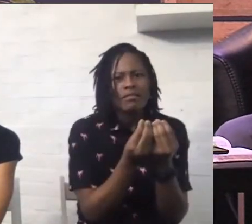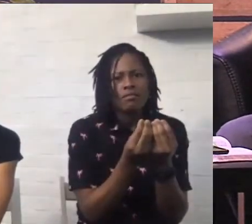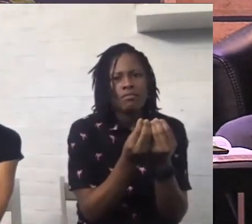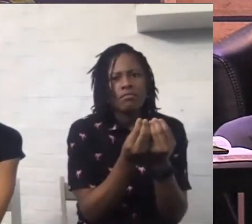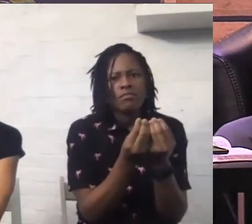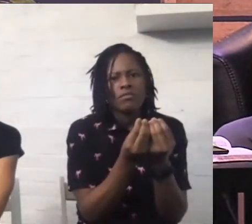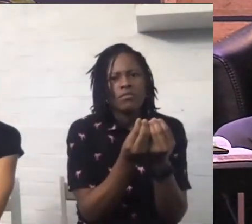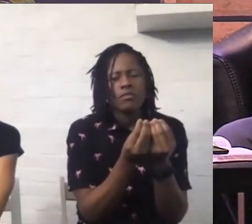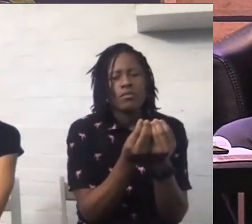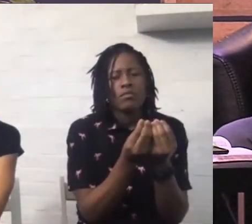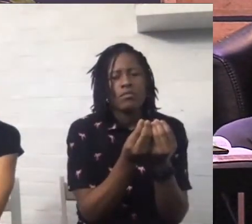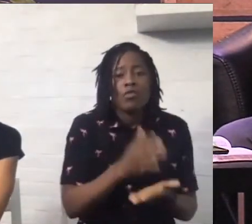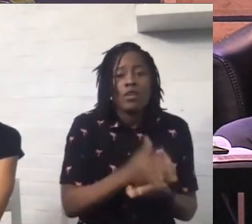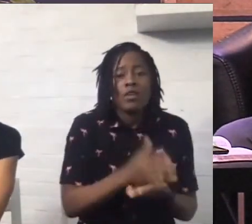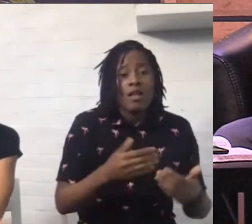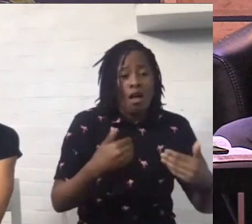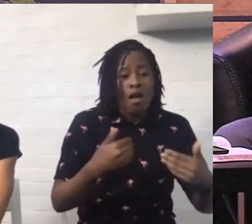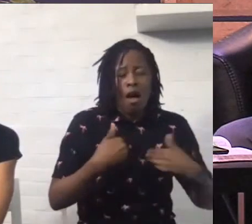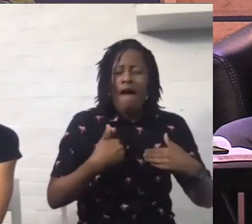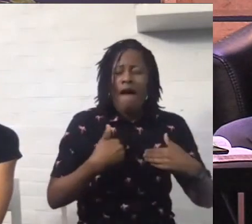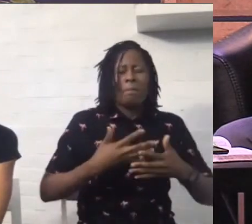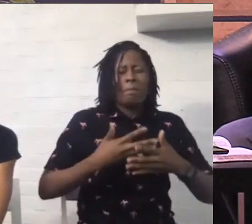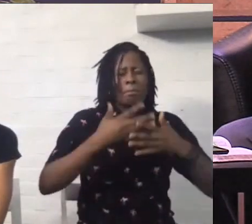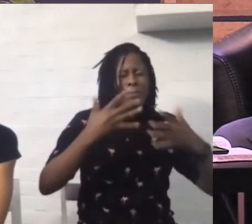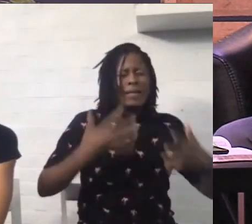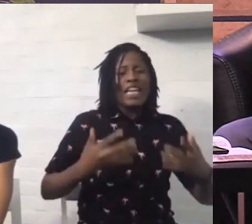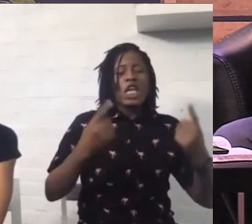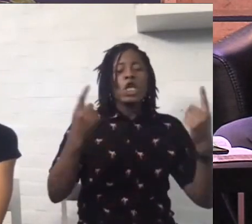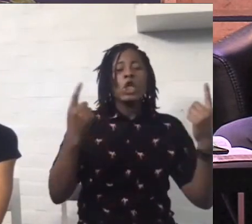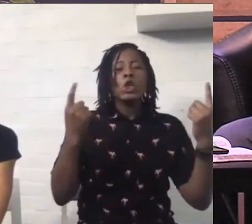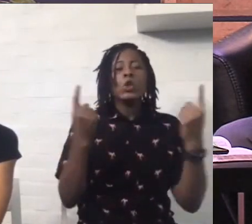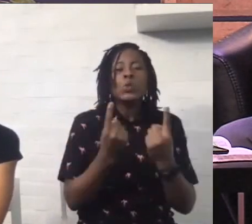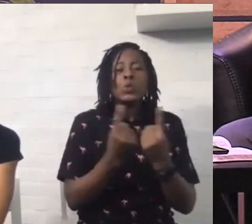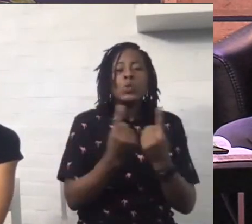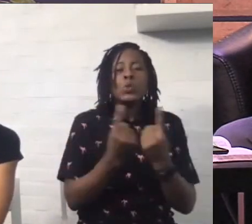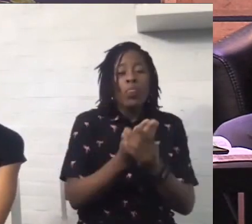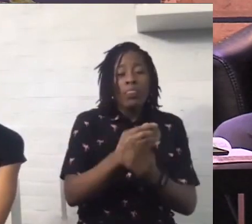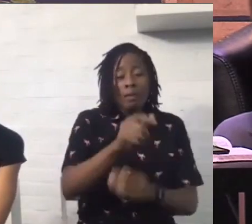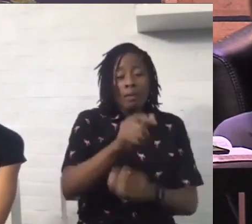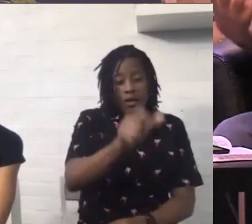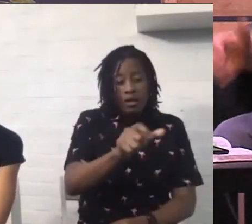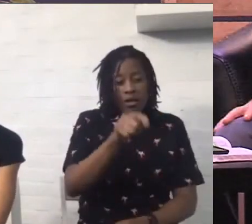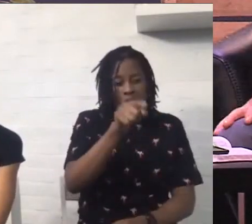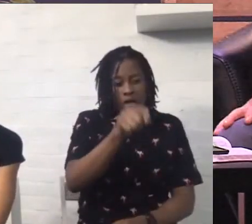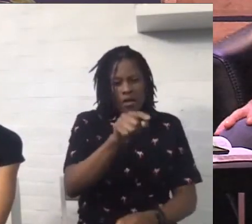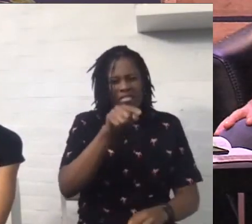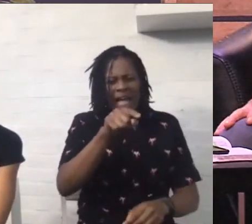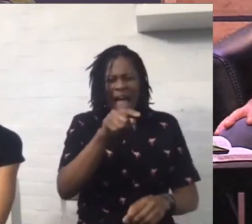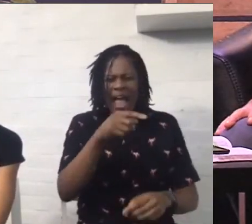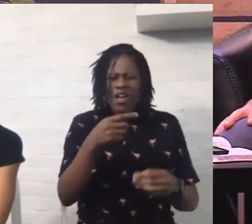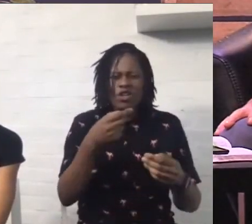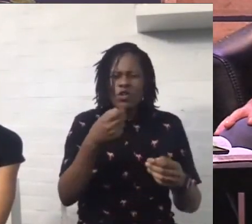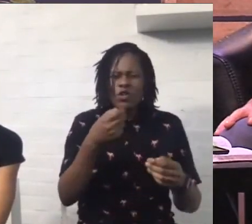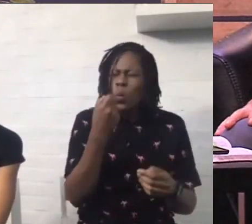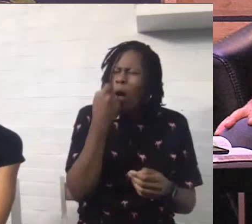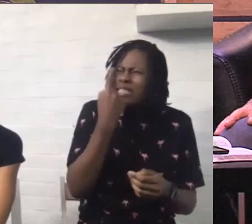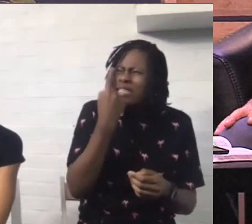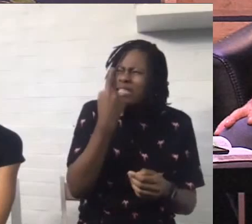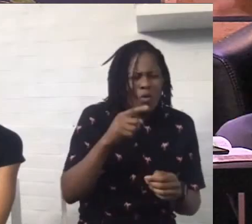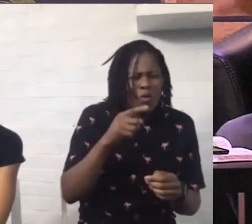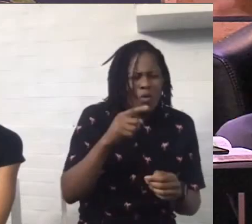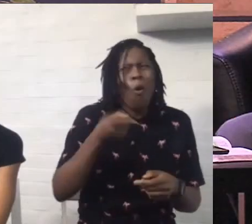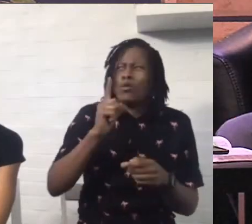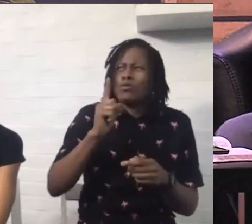who struggle with the idea that God wants to bless them. because